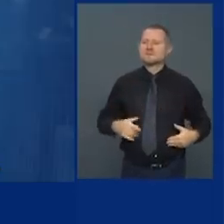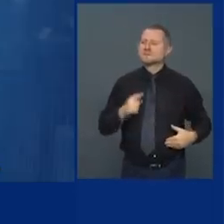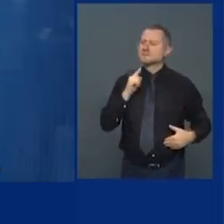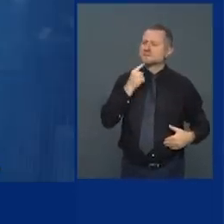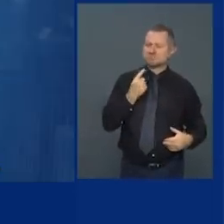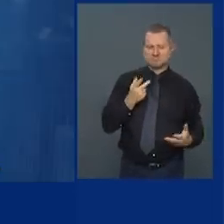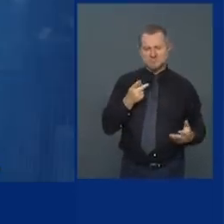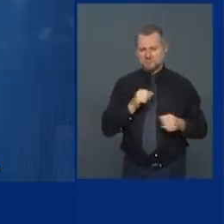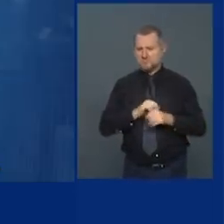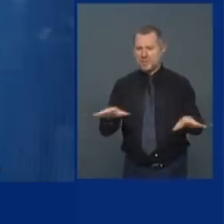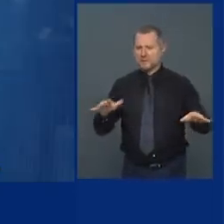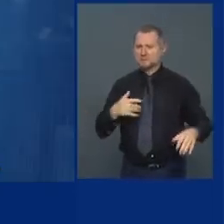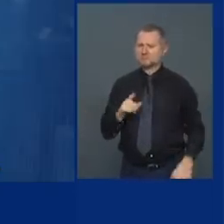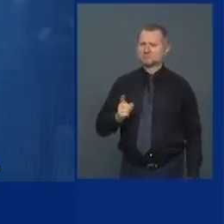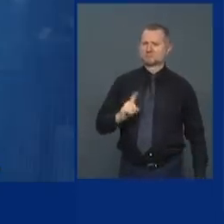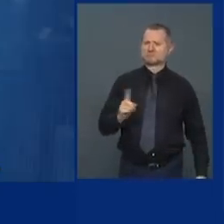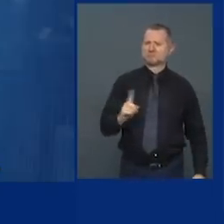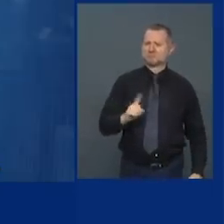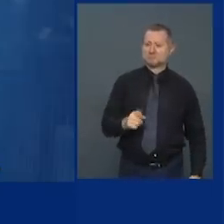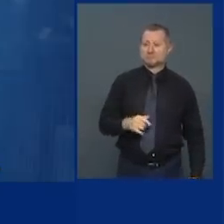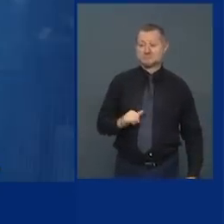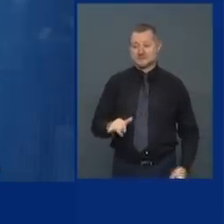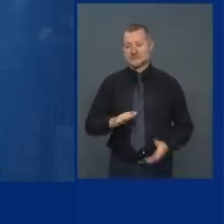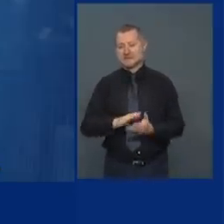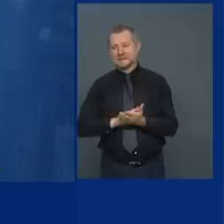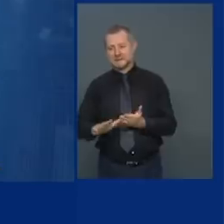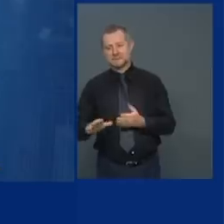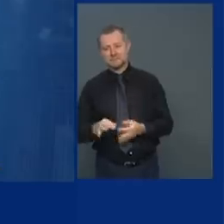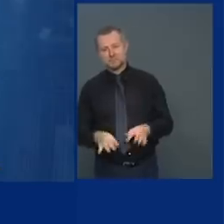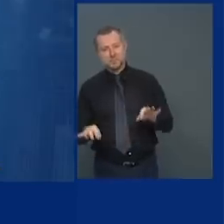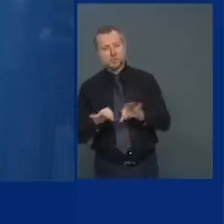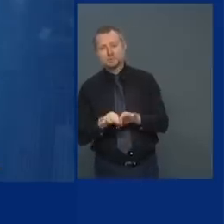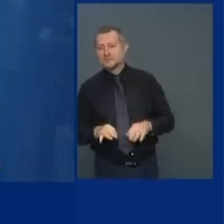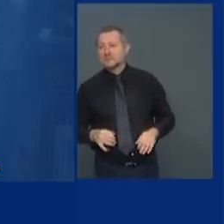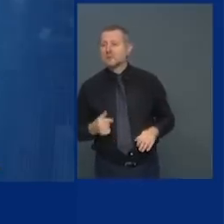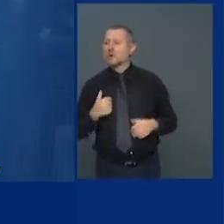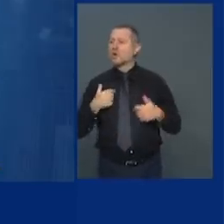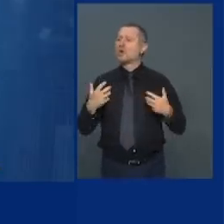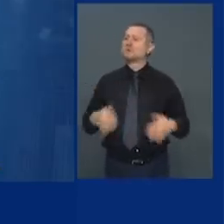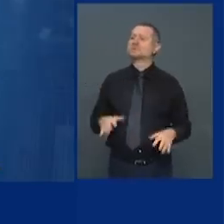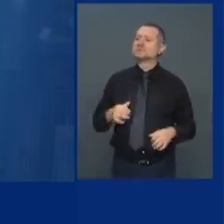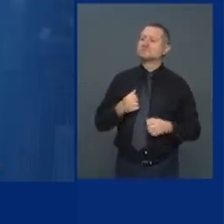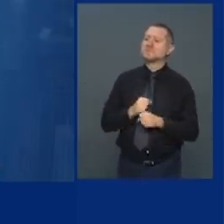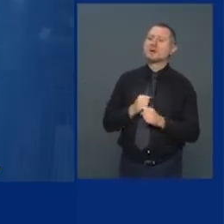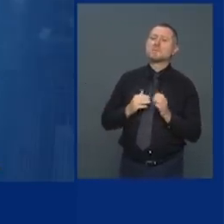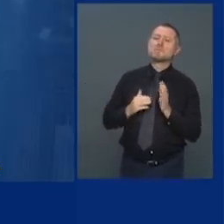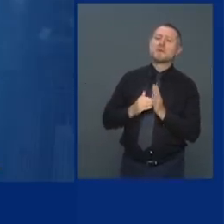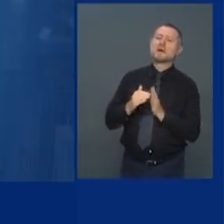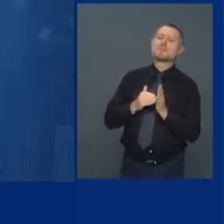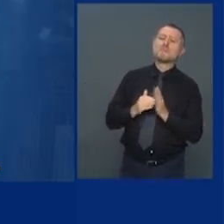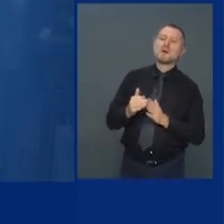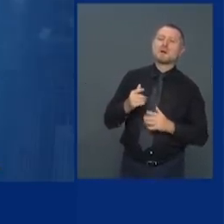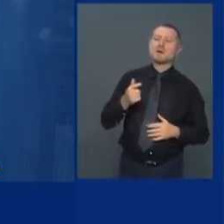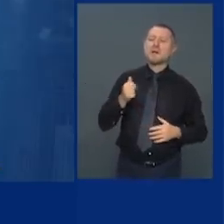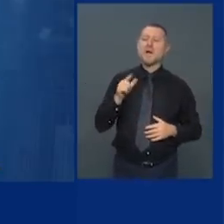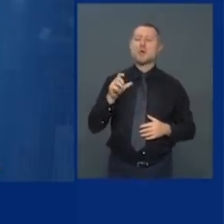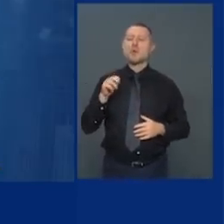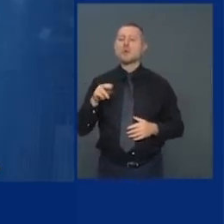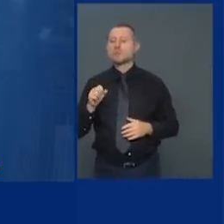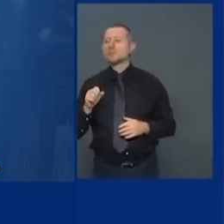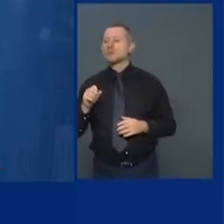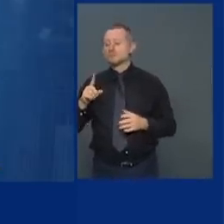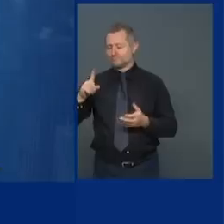you know we made millions of gallons of hand sanitizer right cleanliness matters